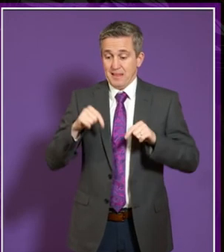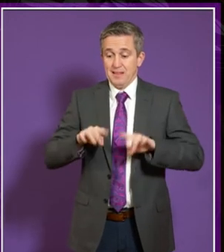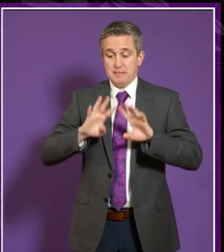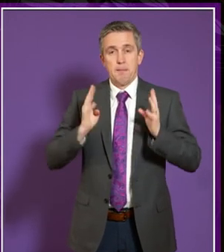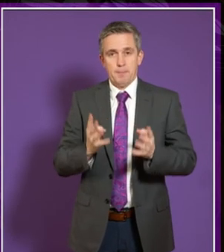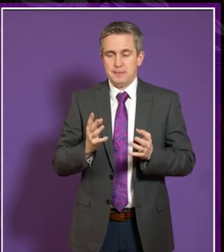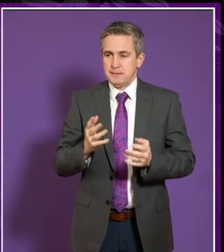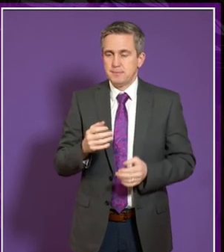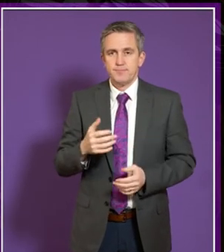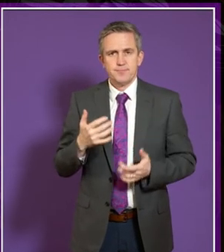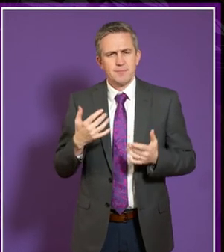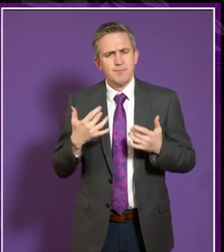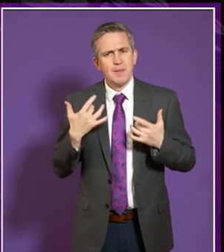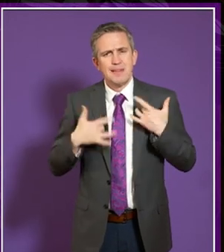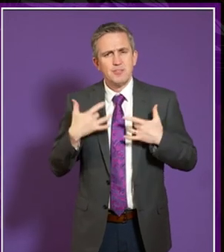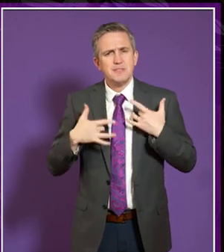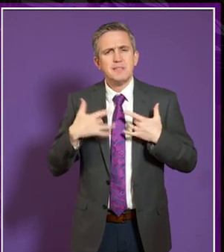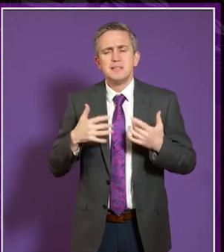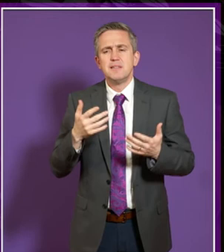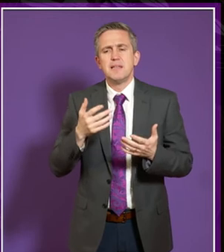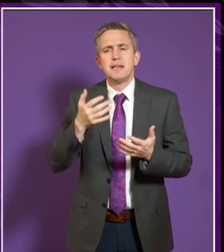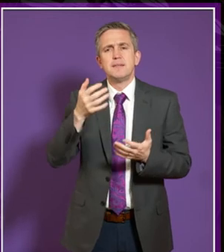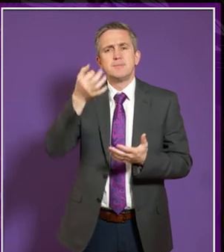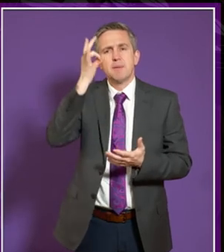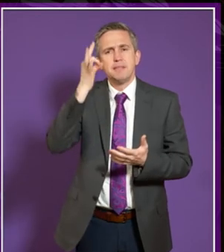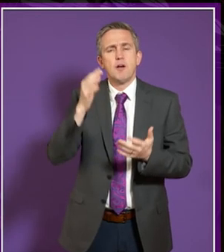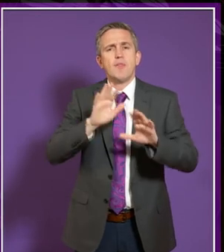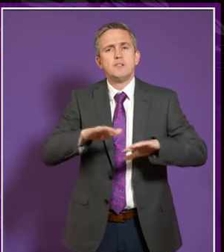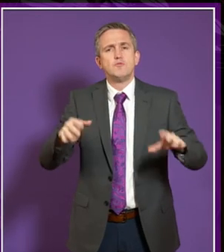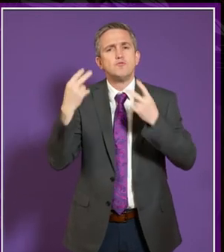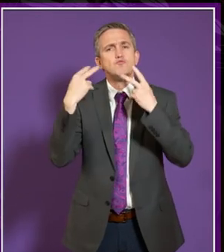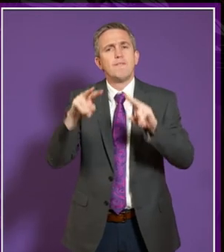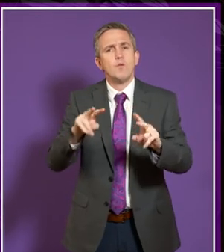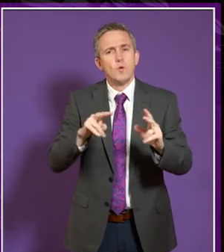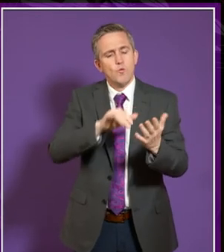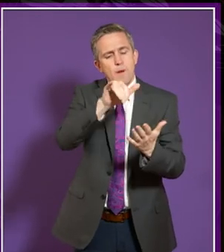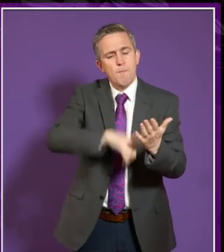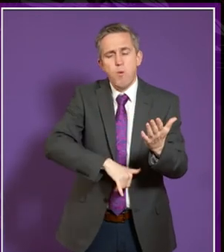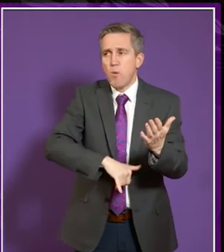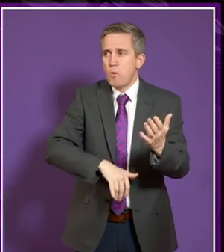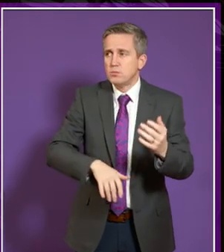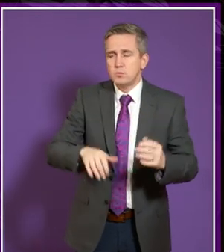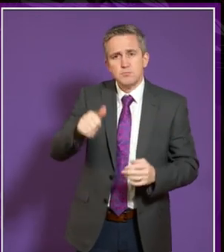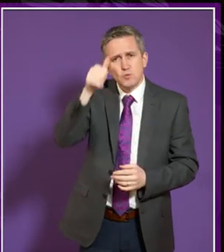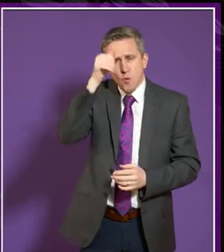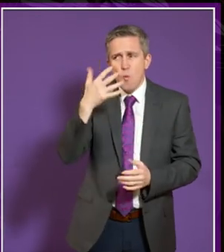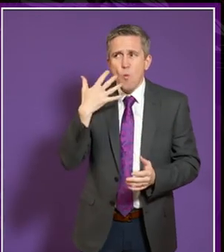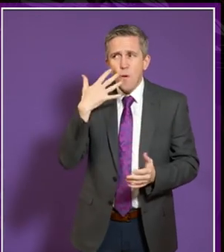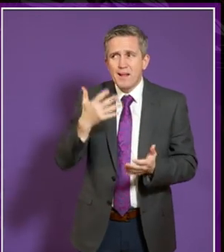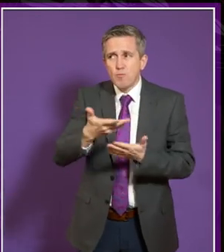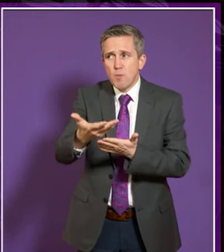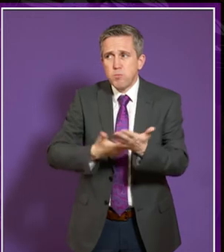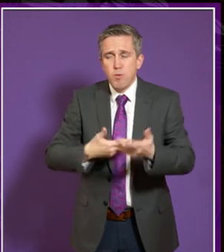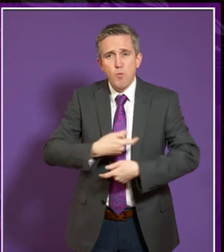review of student support which is expected but we're not cited on when that's likely to be forthcoming can you shed any light on this for us